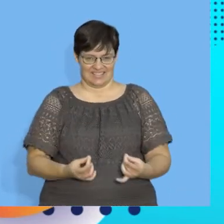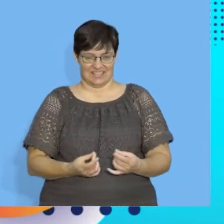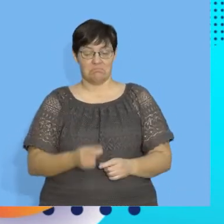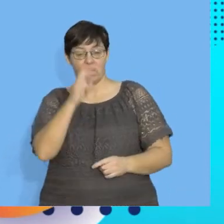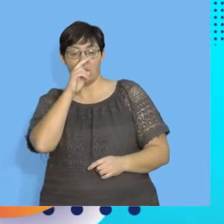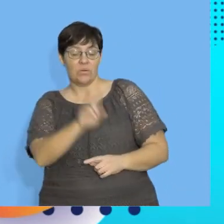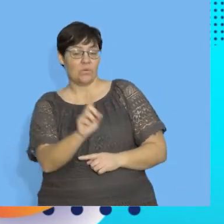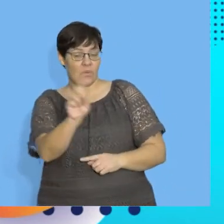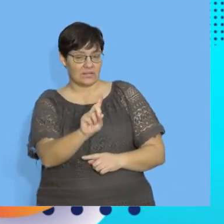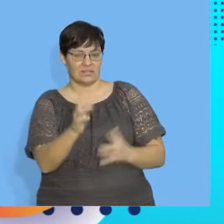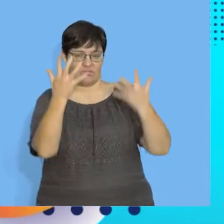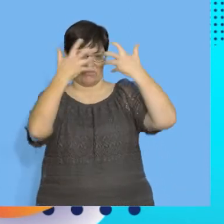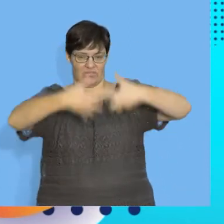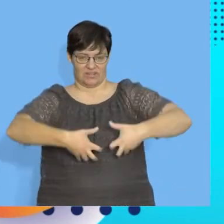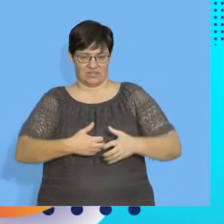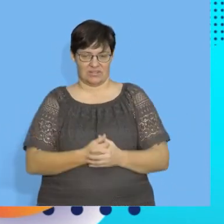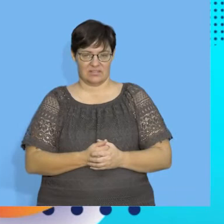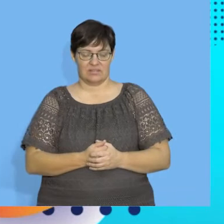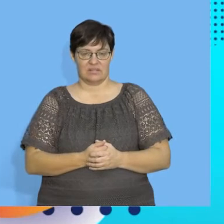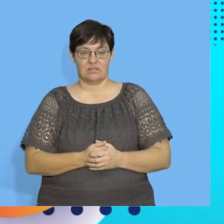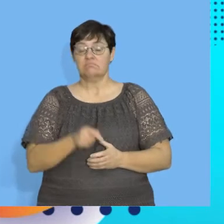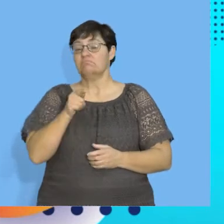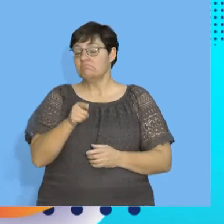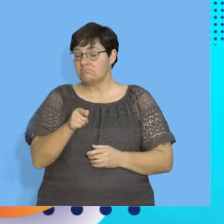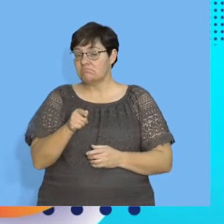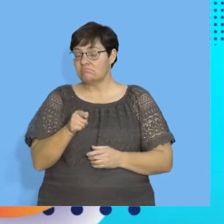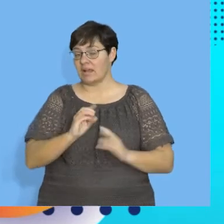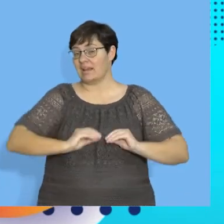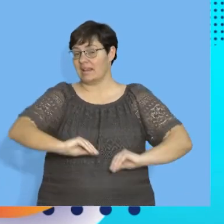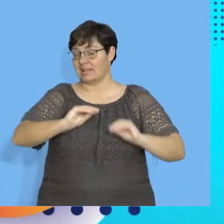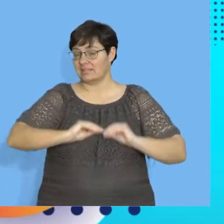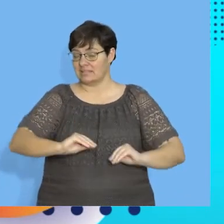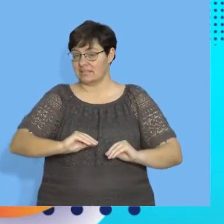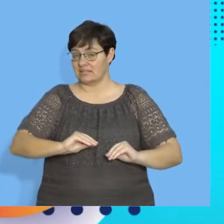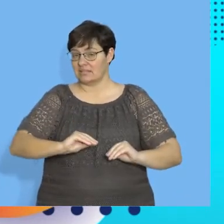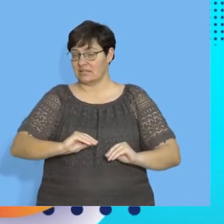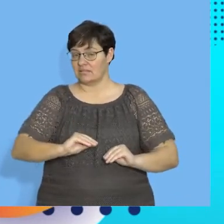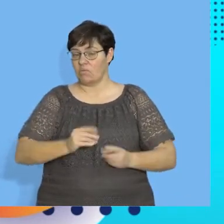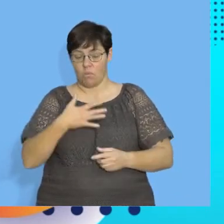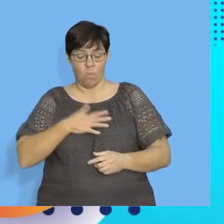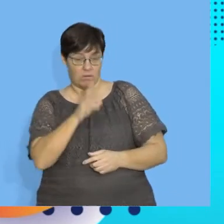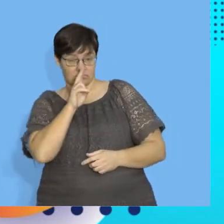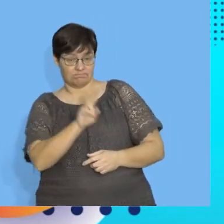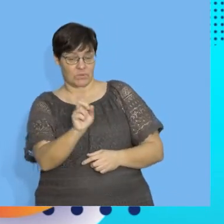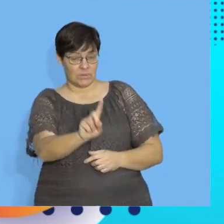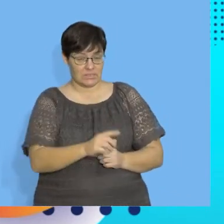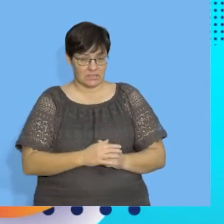looking at correlations. So this part of our lesson, what we'd like to look at is